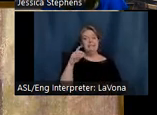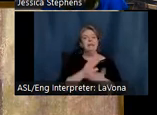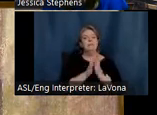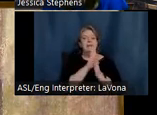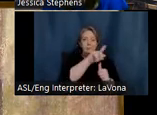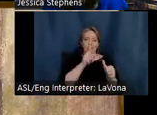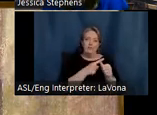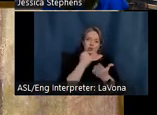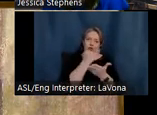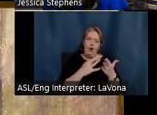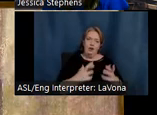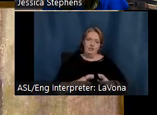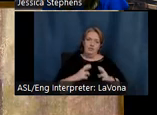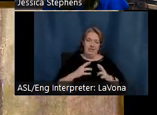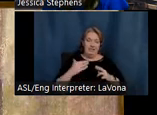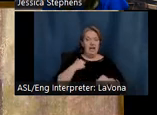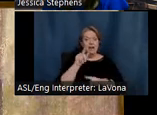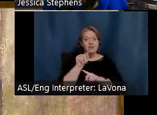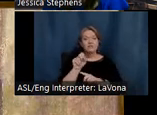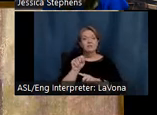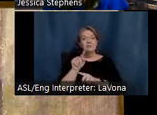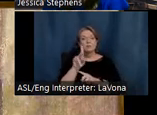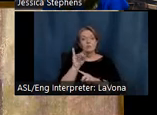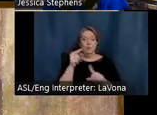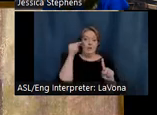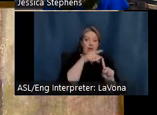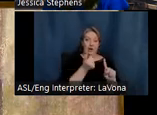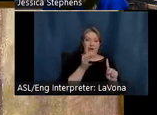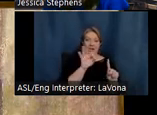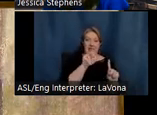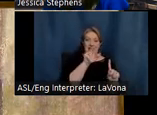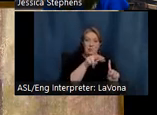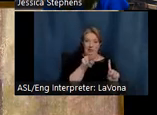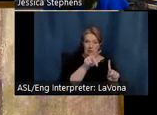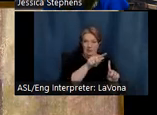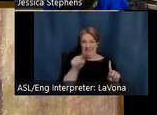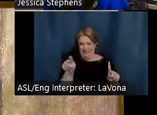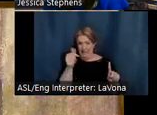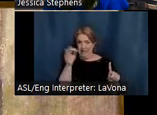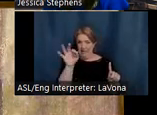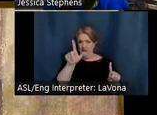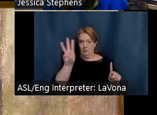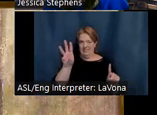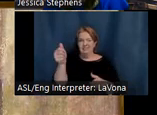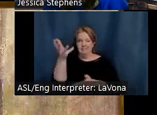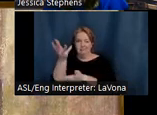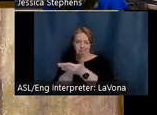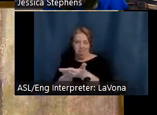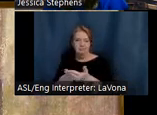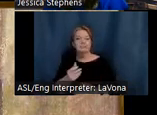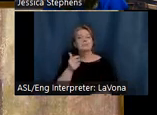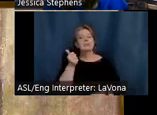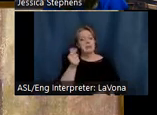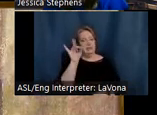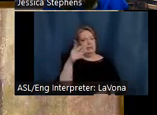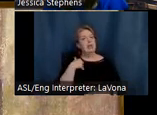1922 until his death in 1926. Although the Seals did have a Model T,